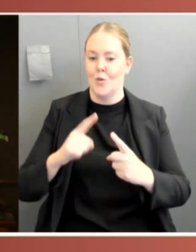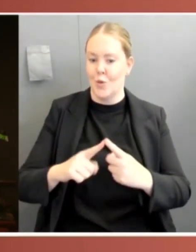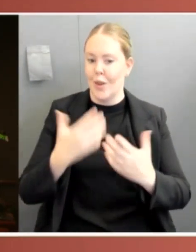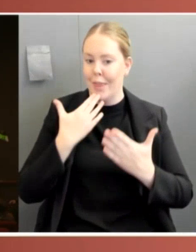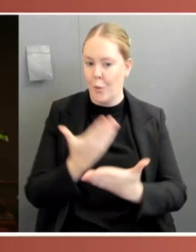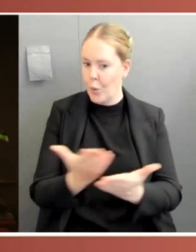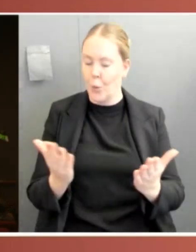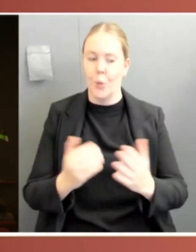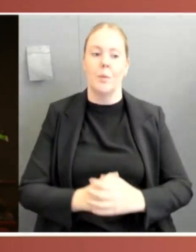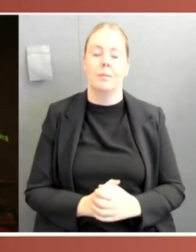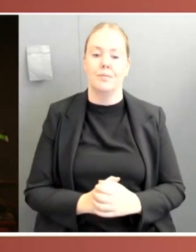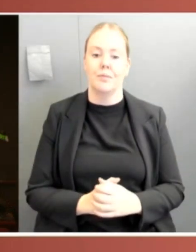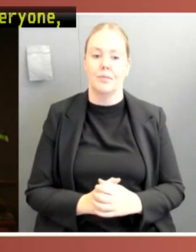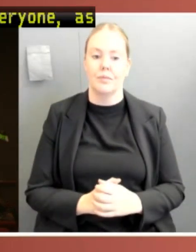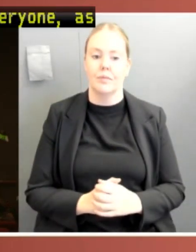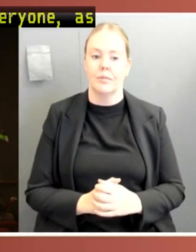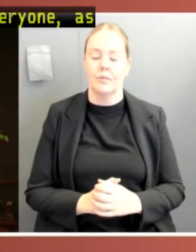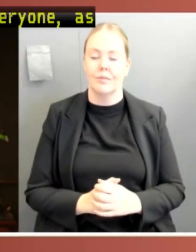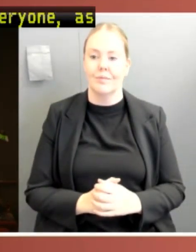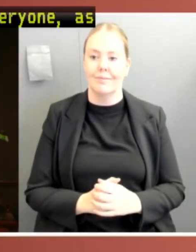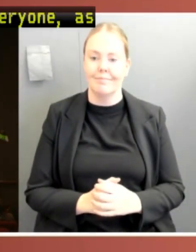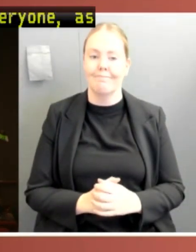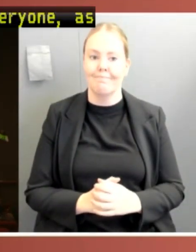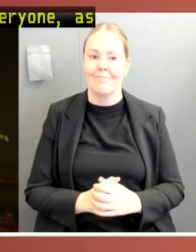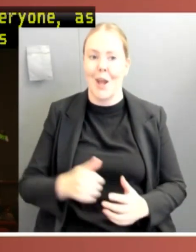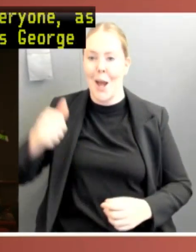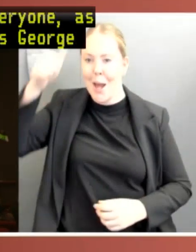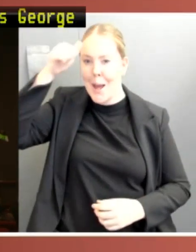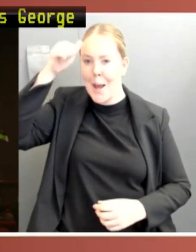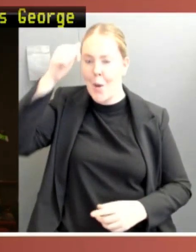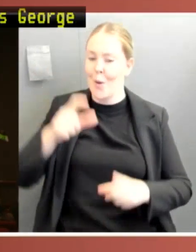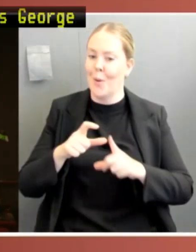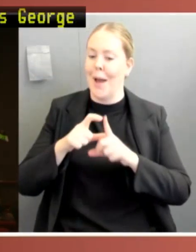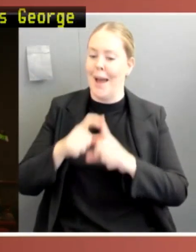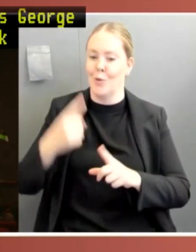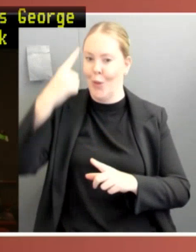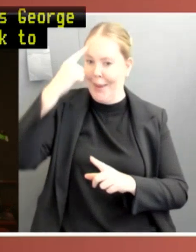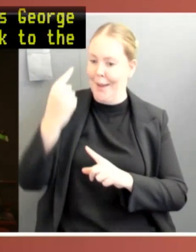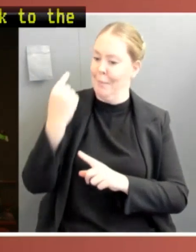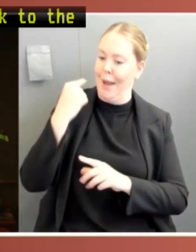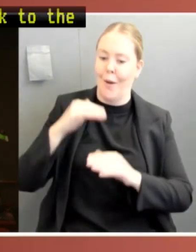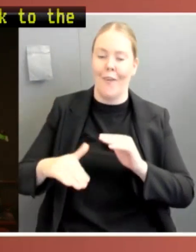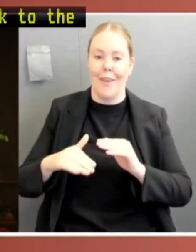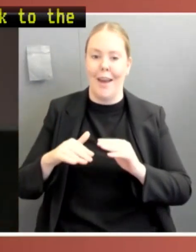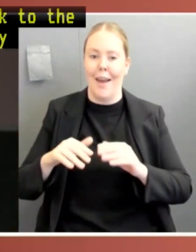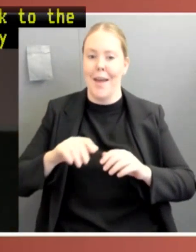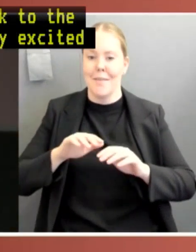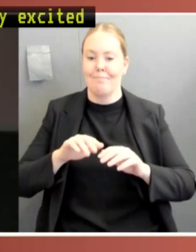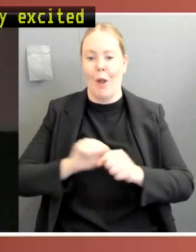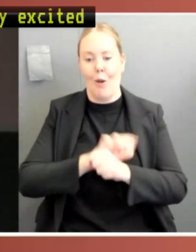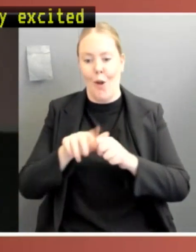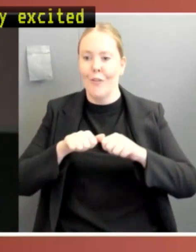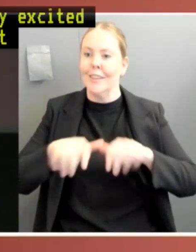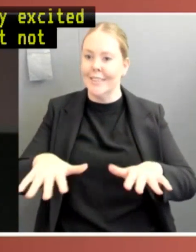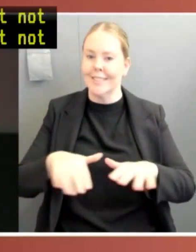So it's hard to, as George said, bring your mind back to the pandemic. I know I was very excited about giving this talk, but not about thinking about the pandemic. So I apologise.